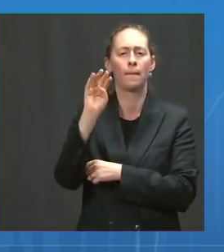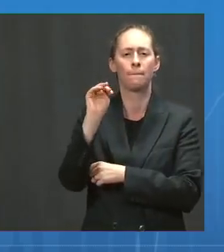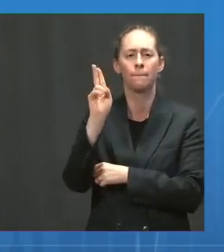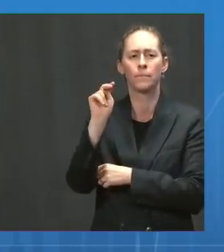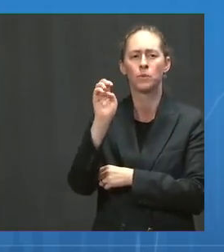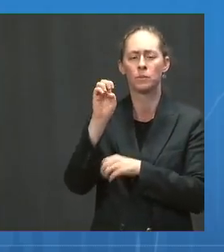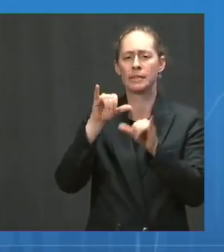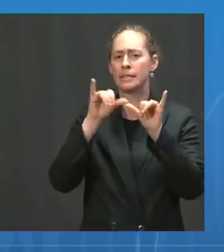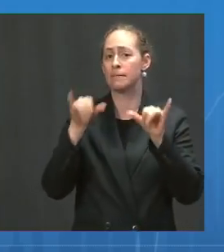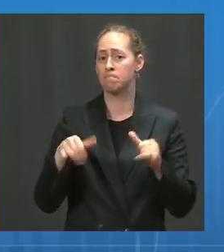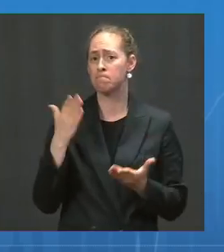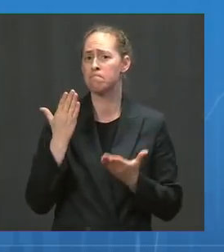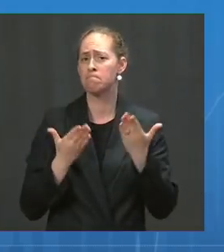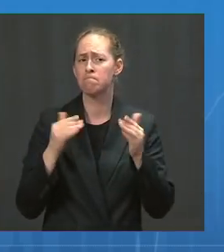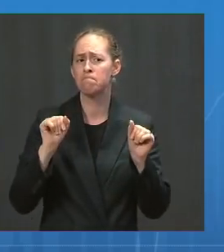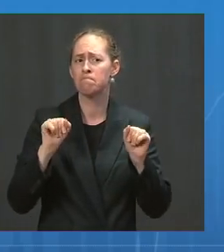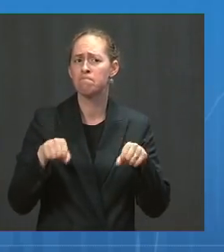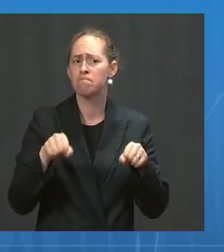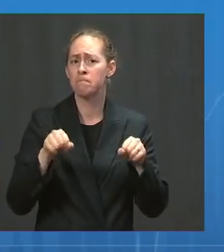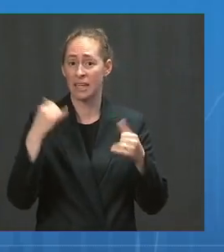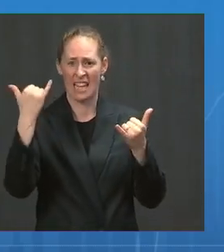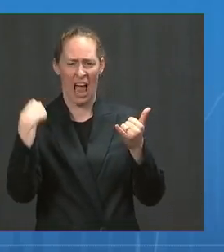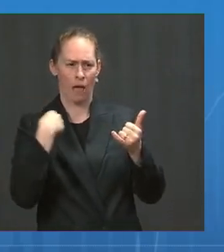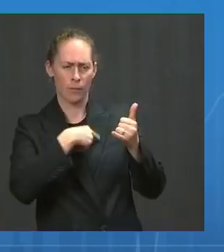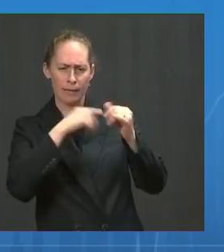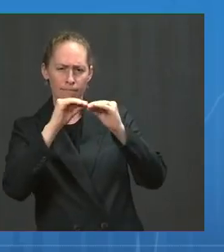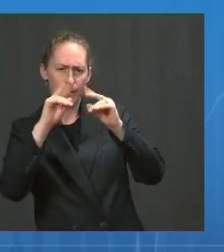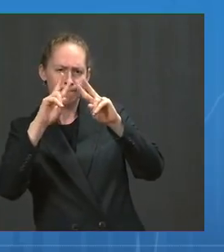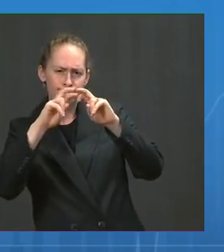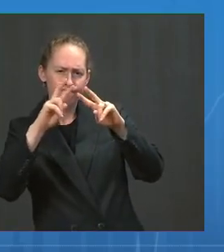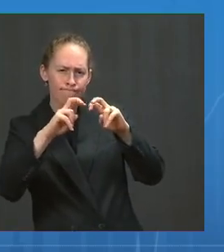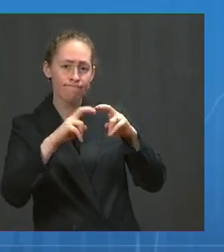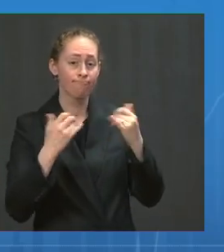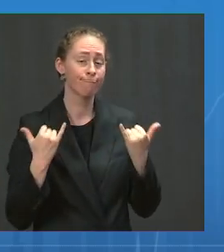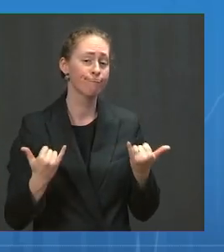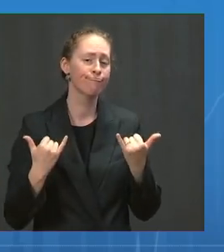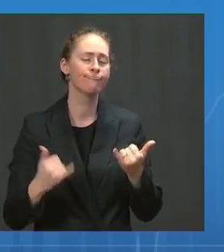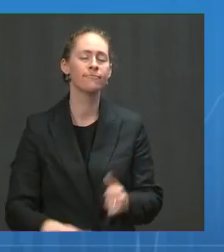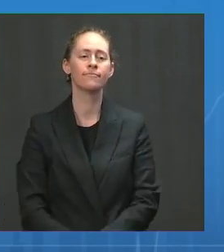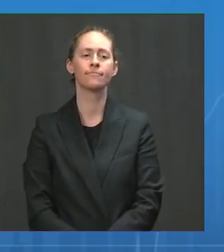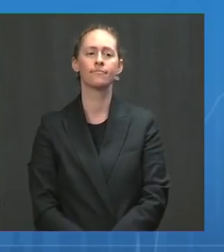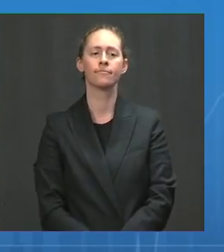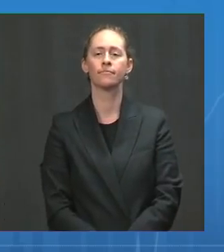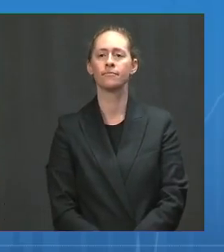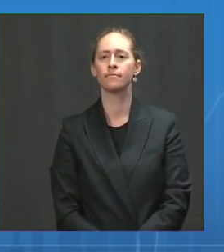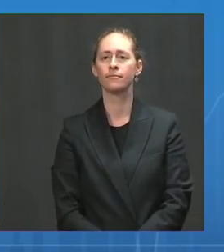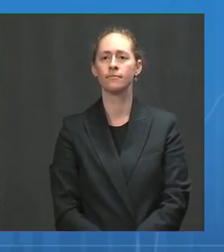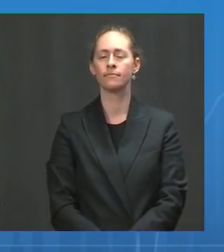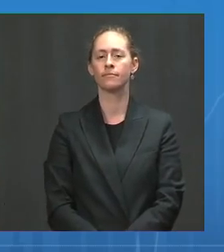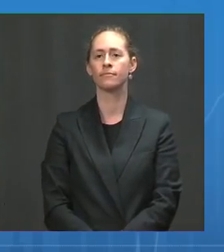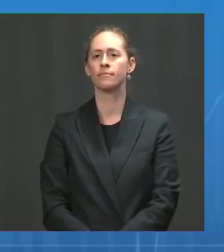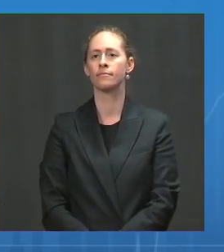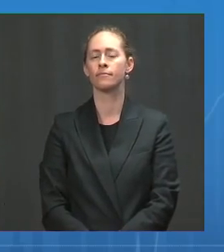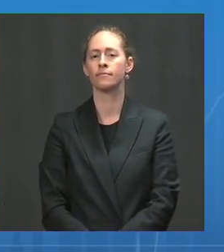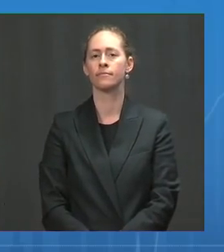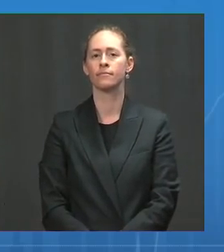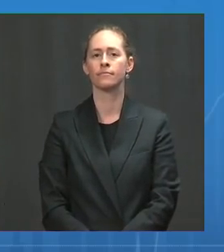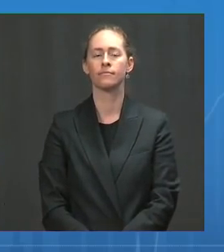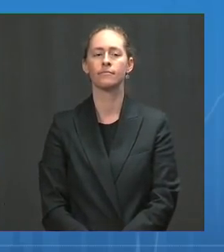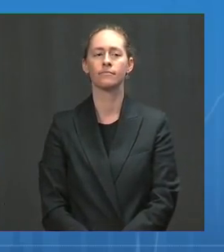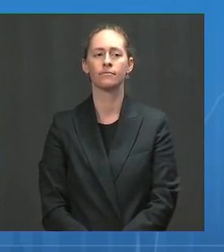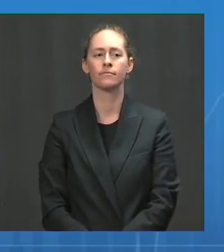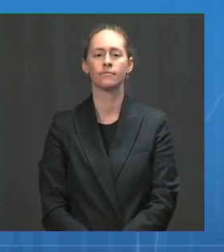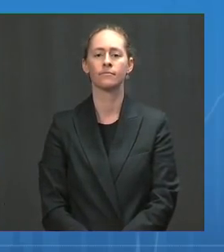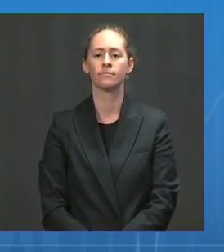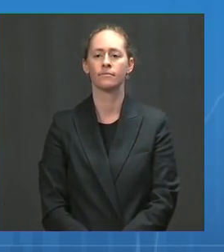Immunization Practices is going to look at next week. Thank you, Dr. Walensky. Next question. Go to Erin Billups at Spectrum News.